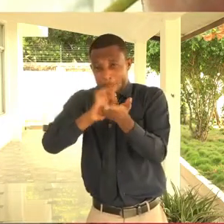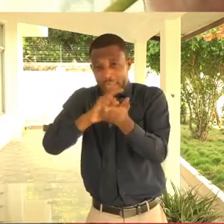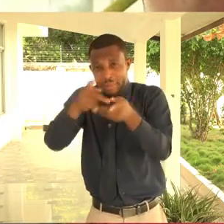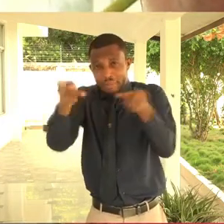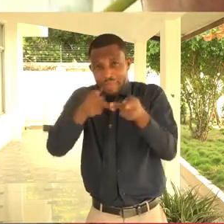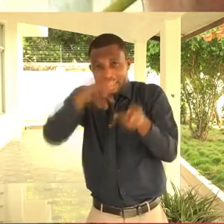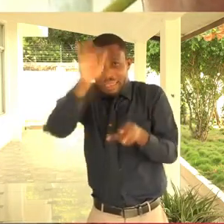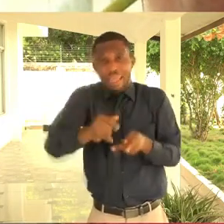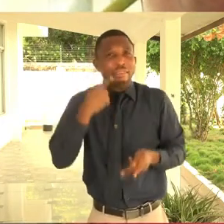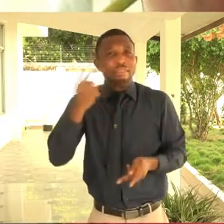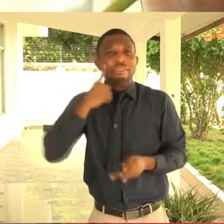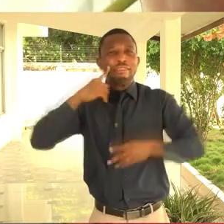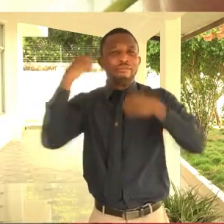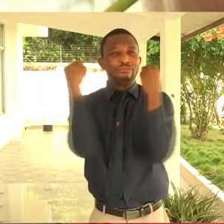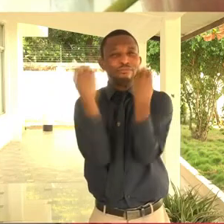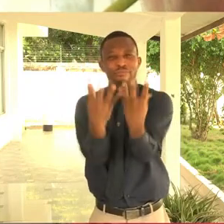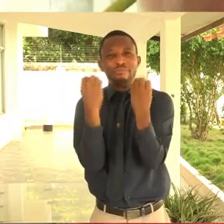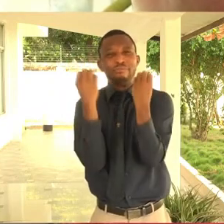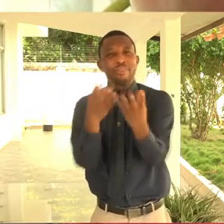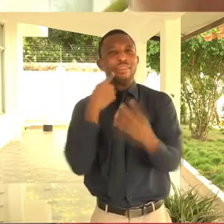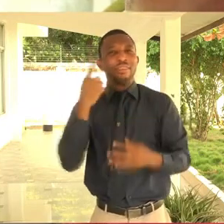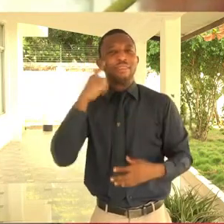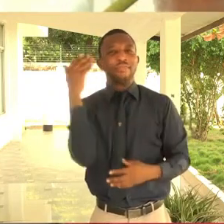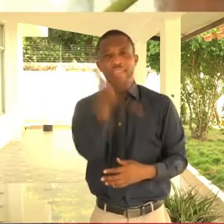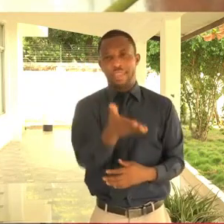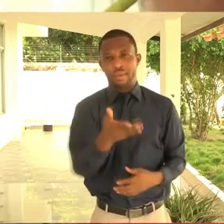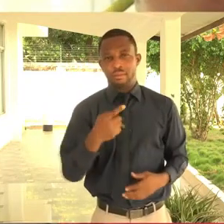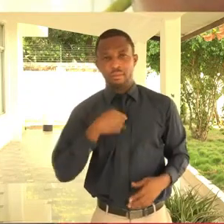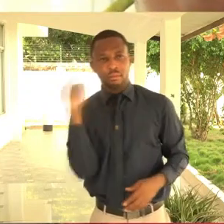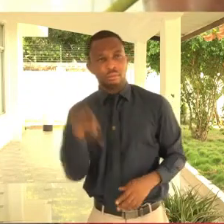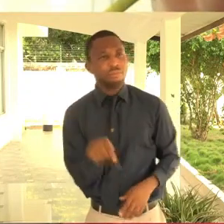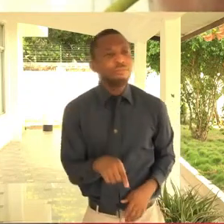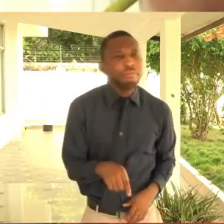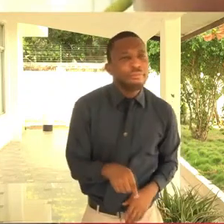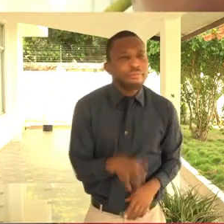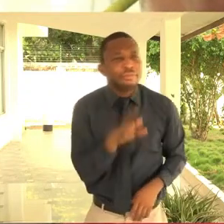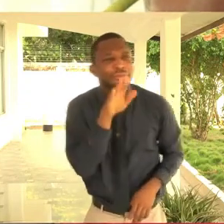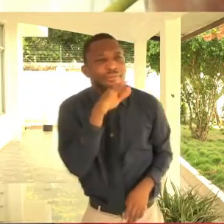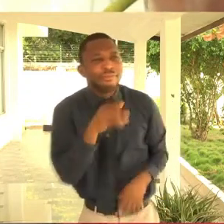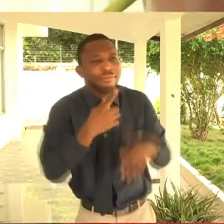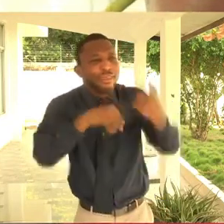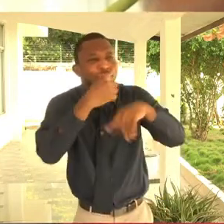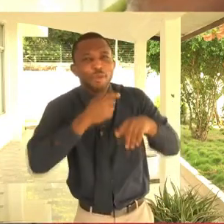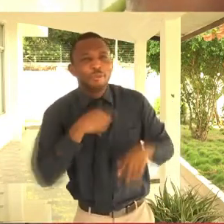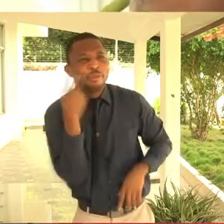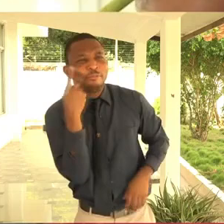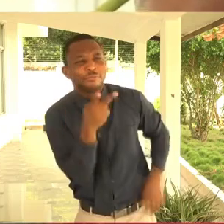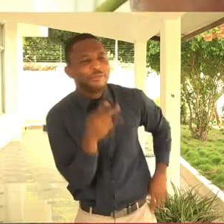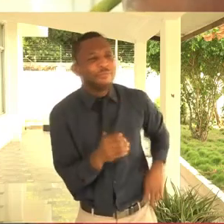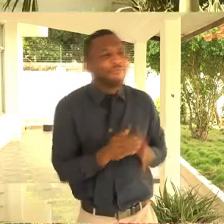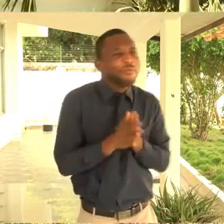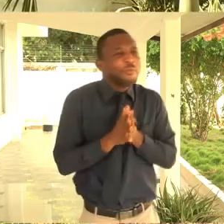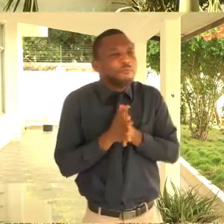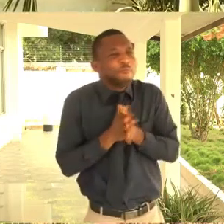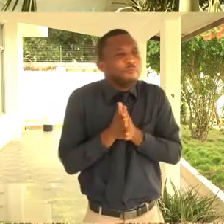in that pharmaceutical company. And that was it. I saw them in real life, you know, communicating everything. And that